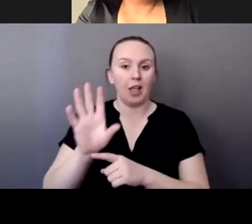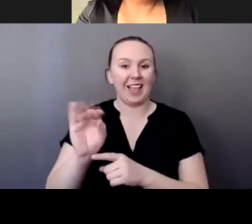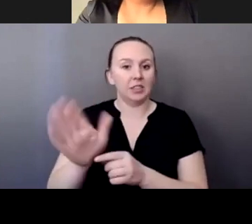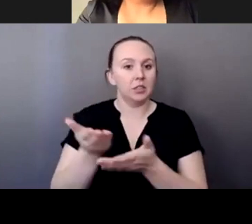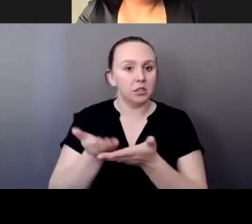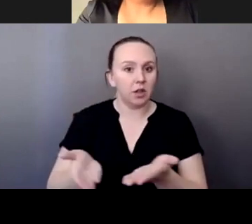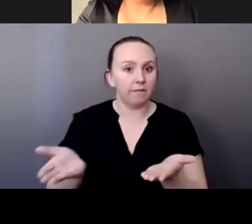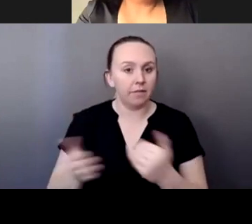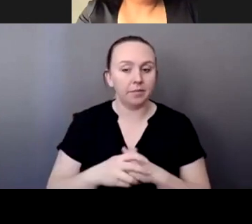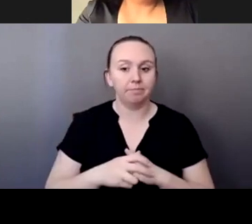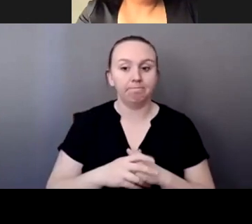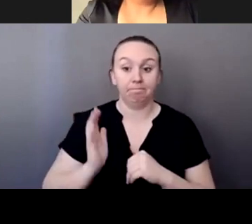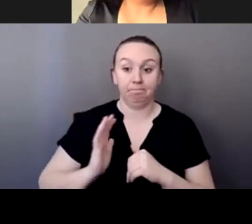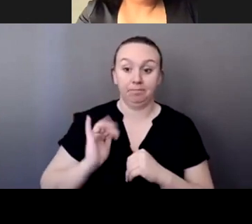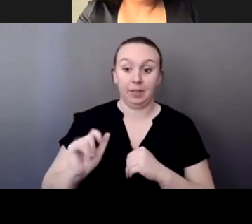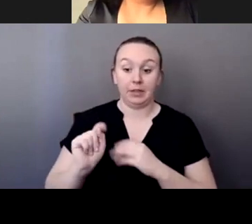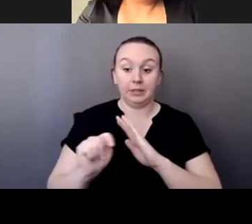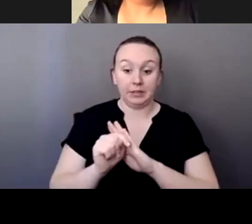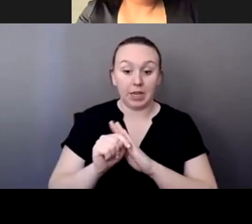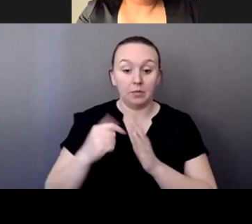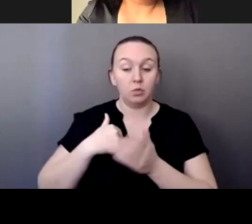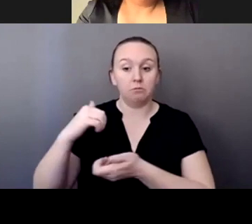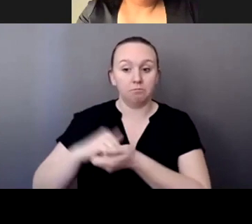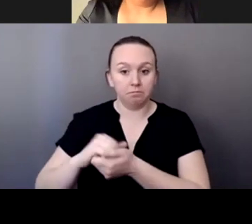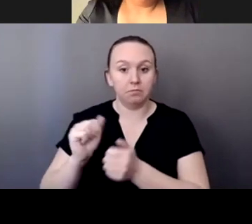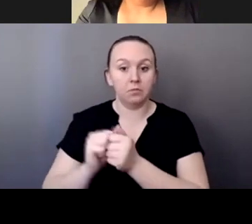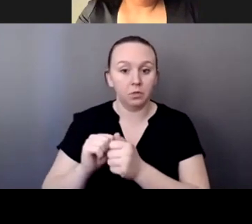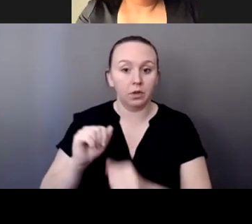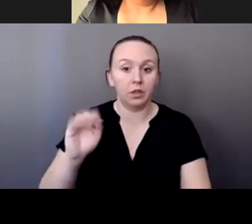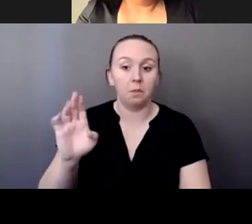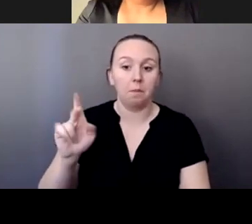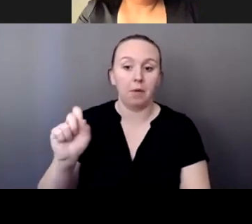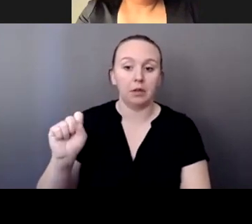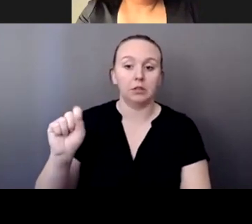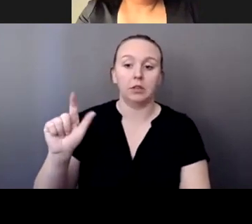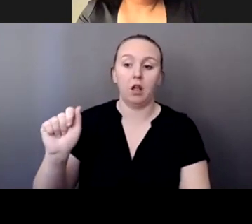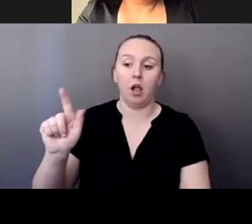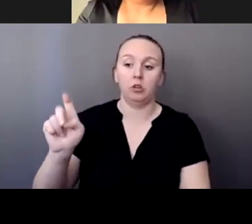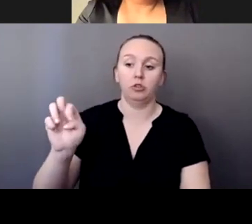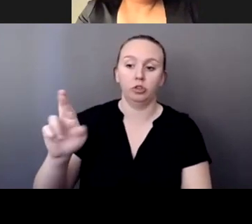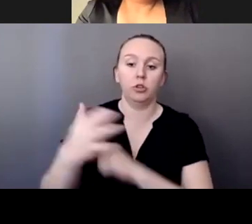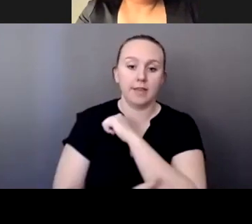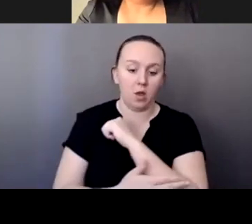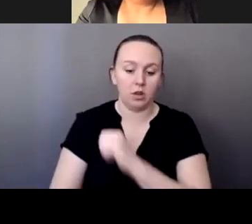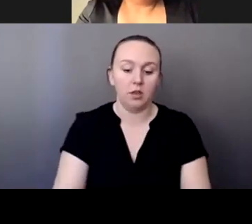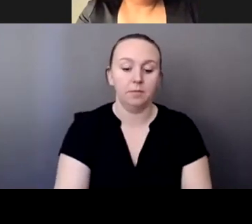So at that time we were working with Box Elder County. Um, there was